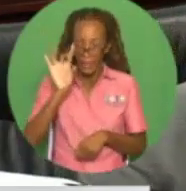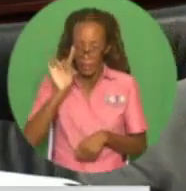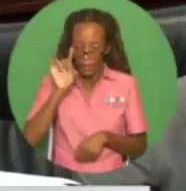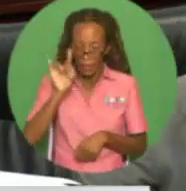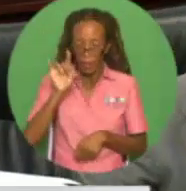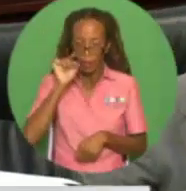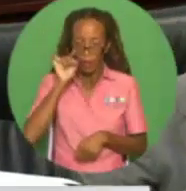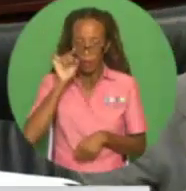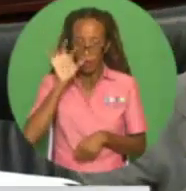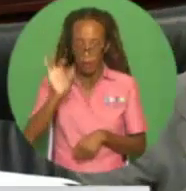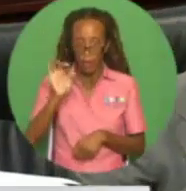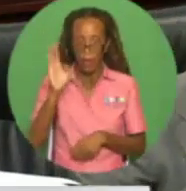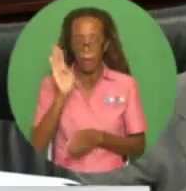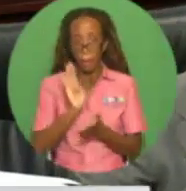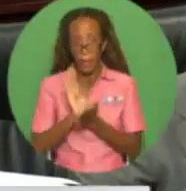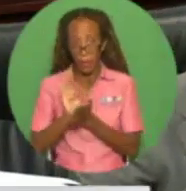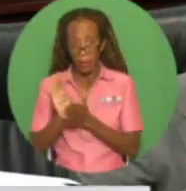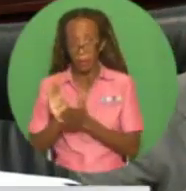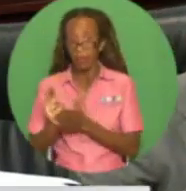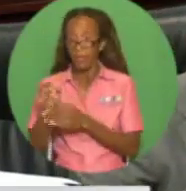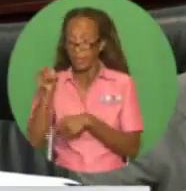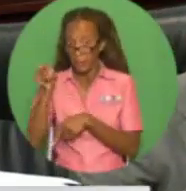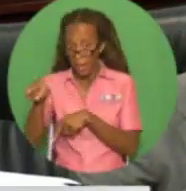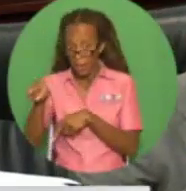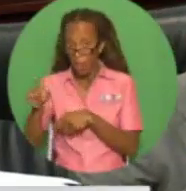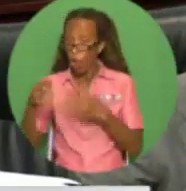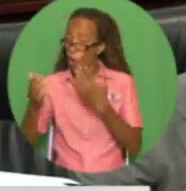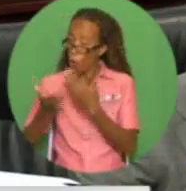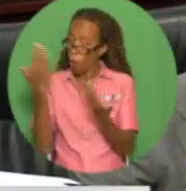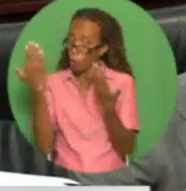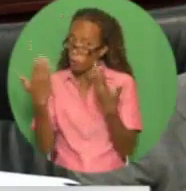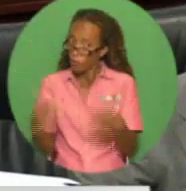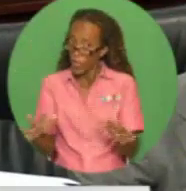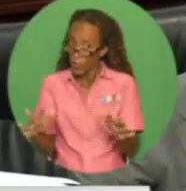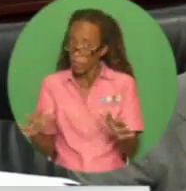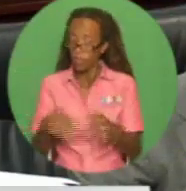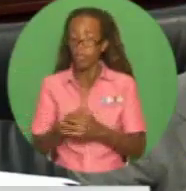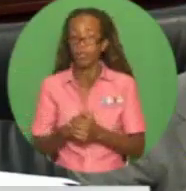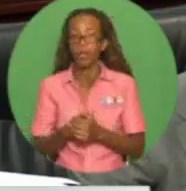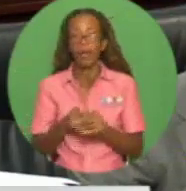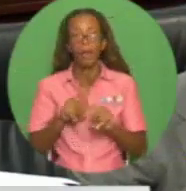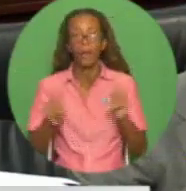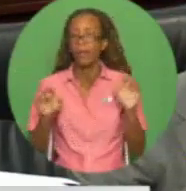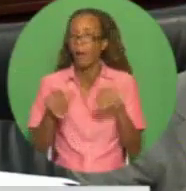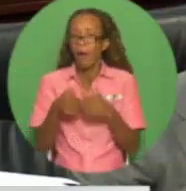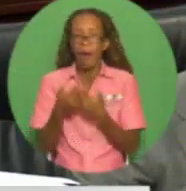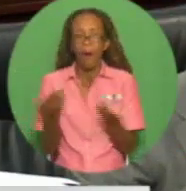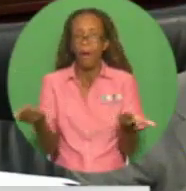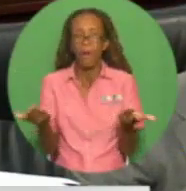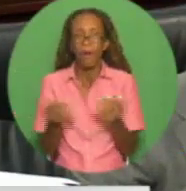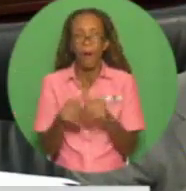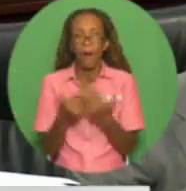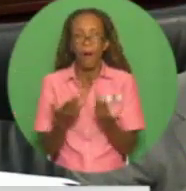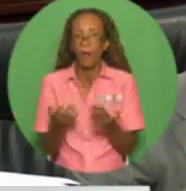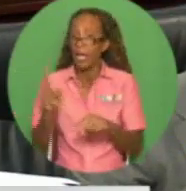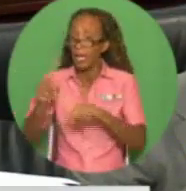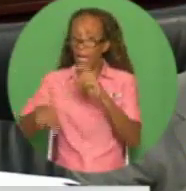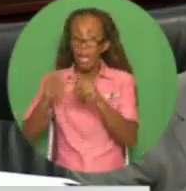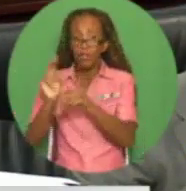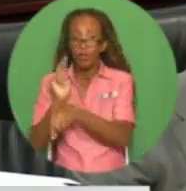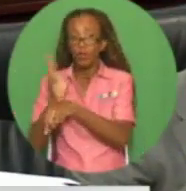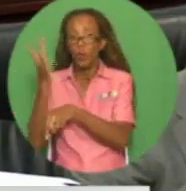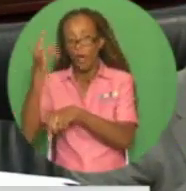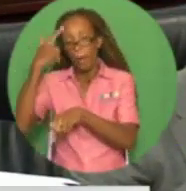while this project is 98% mechanically completed, it cannot be operated because the structural